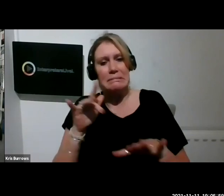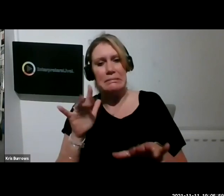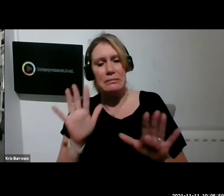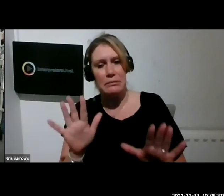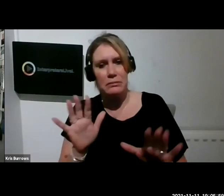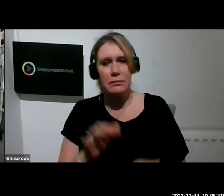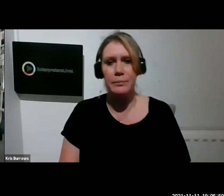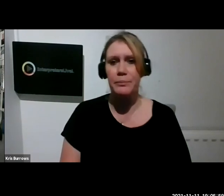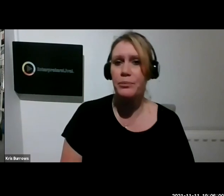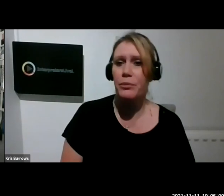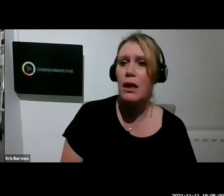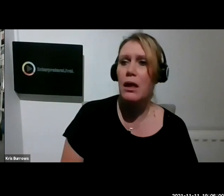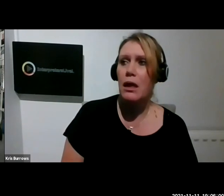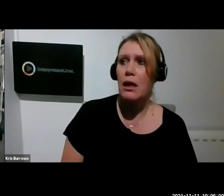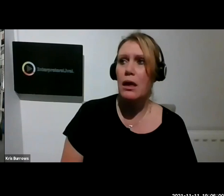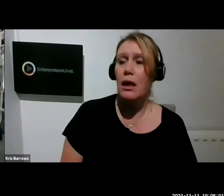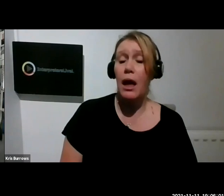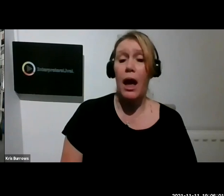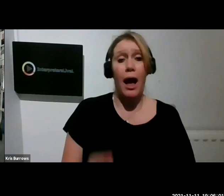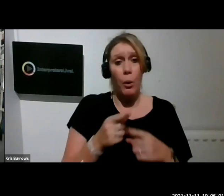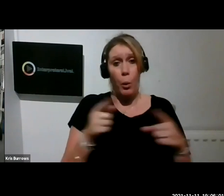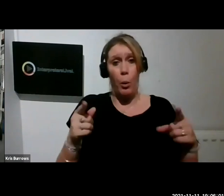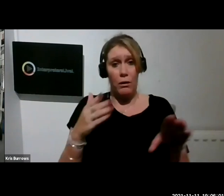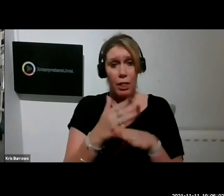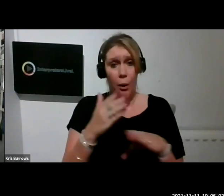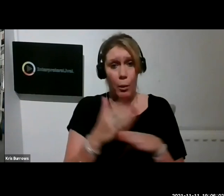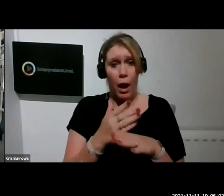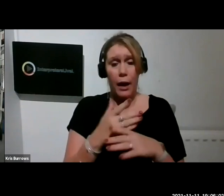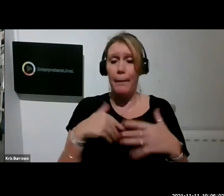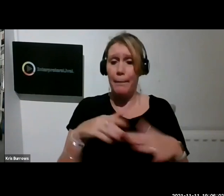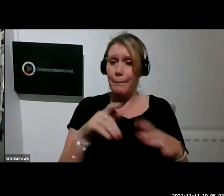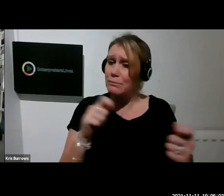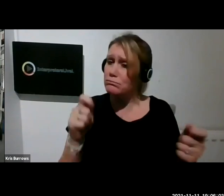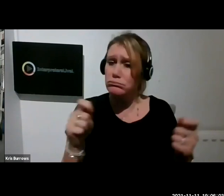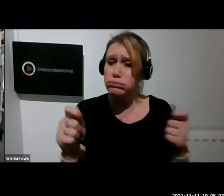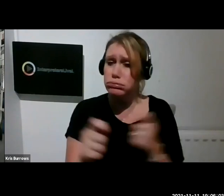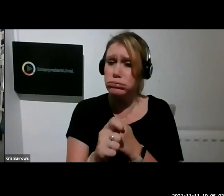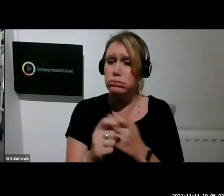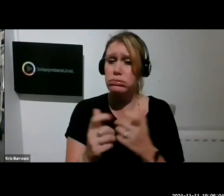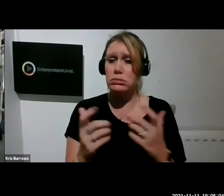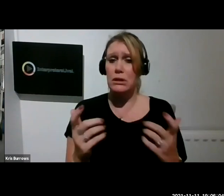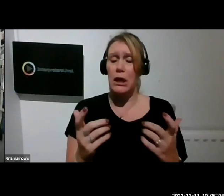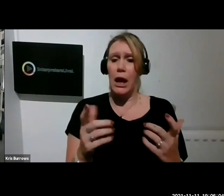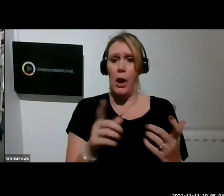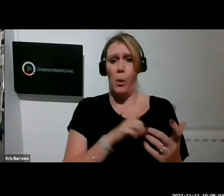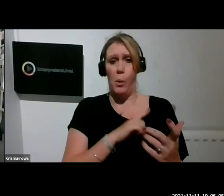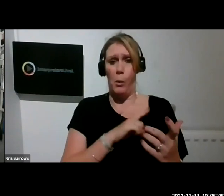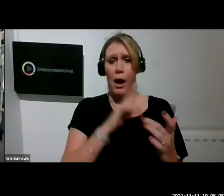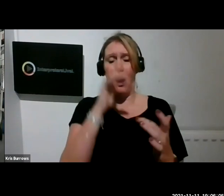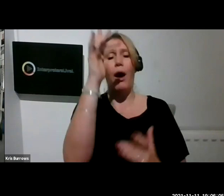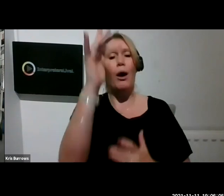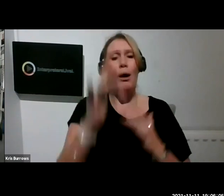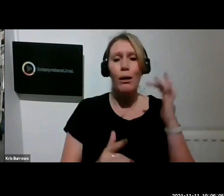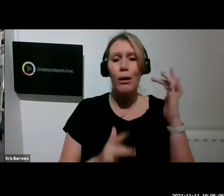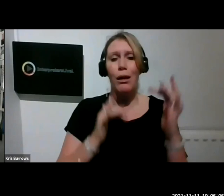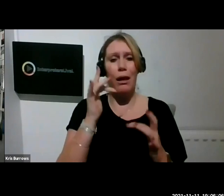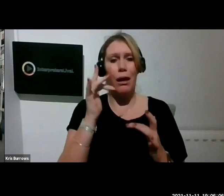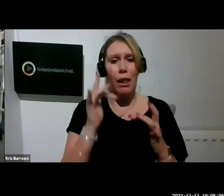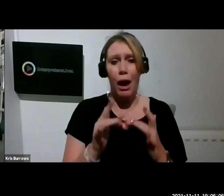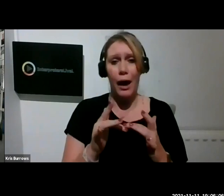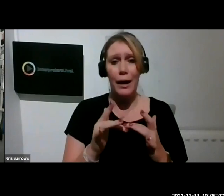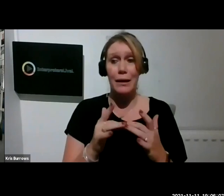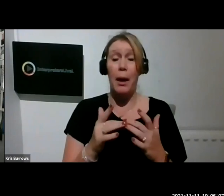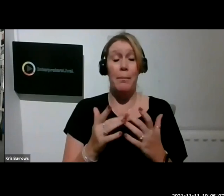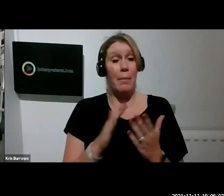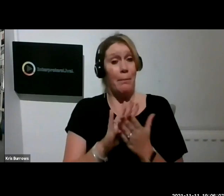fundamentally changed in nature by translating it into a digital form while the potential audience is now much greater